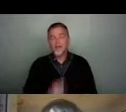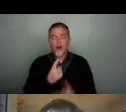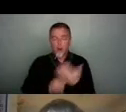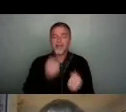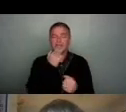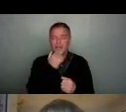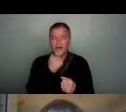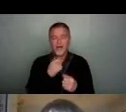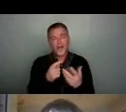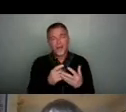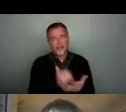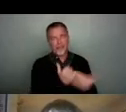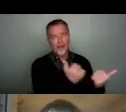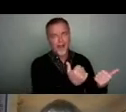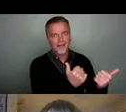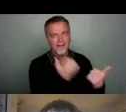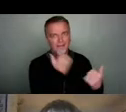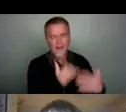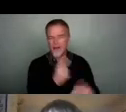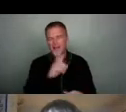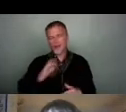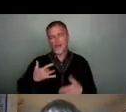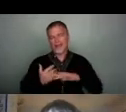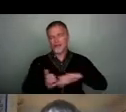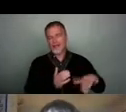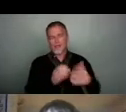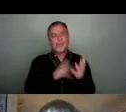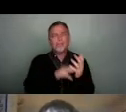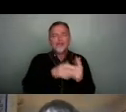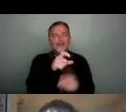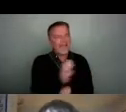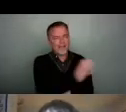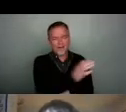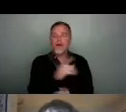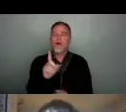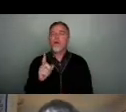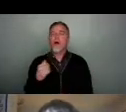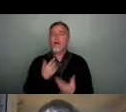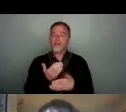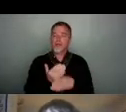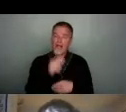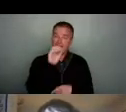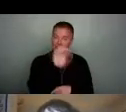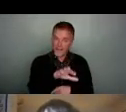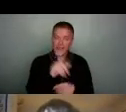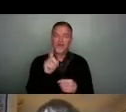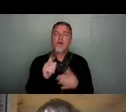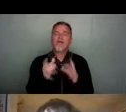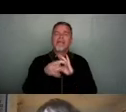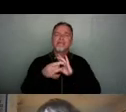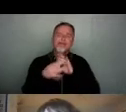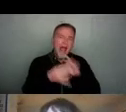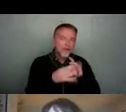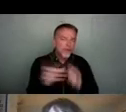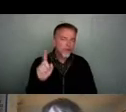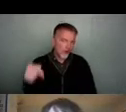put, they were really great, but I just don't think that's the interesting metric. What I have shared in here is what the interactions were. So